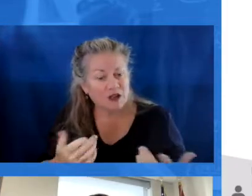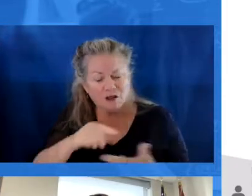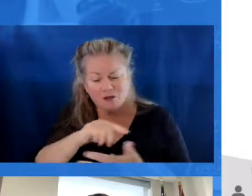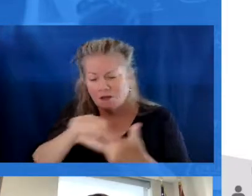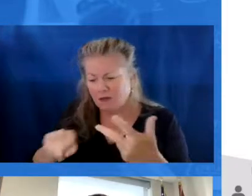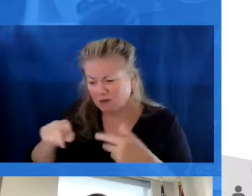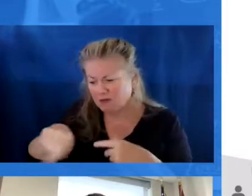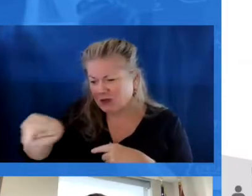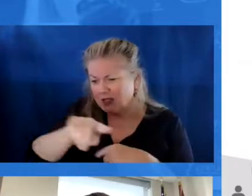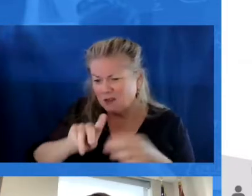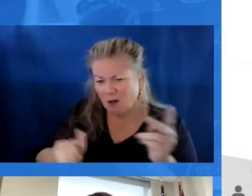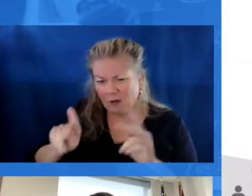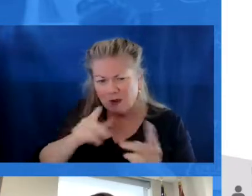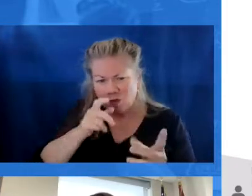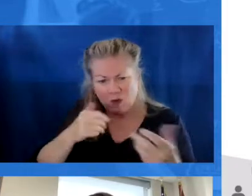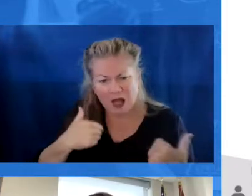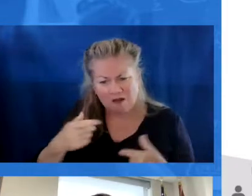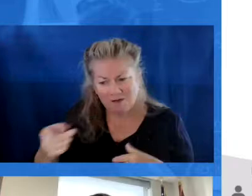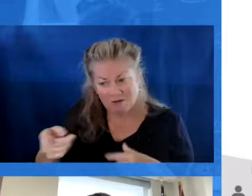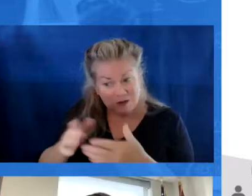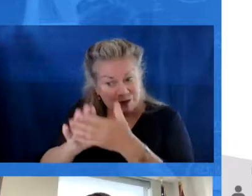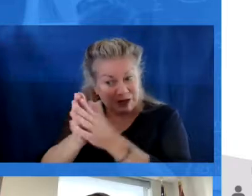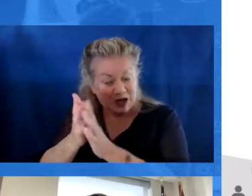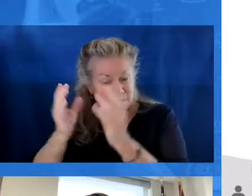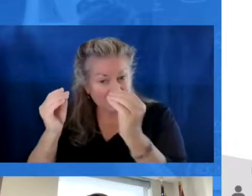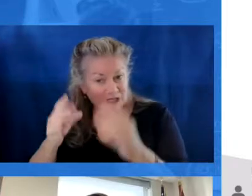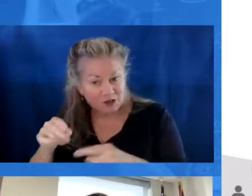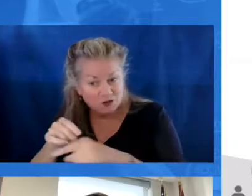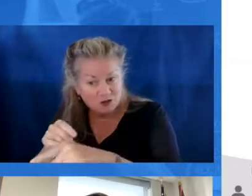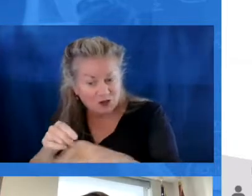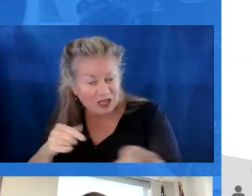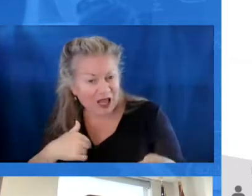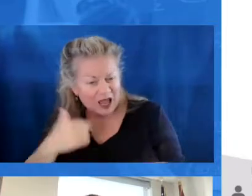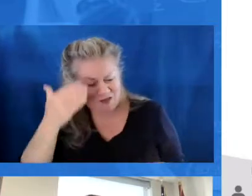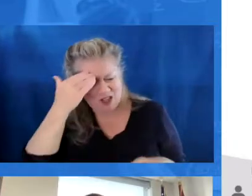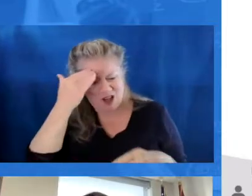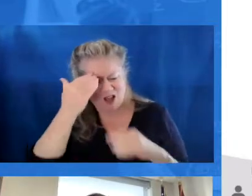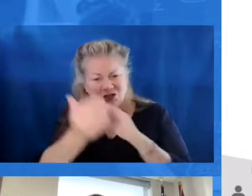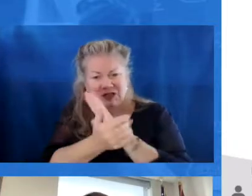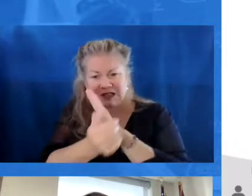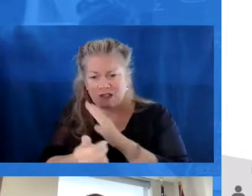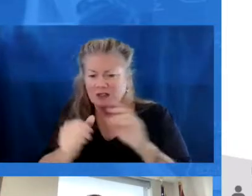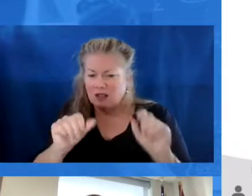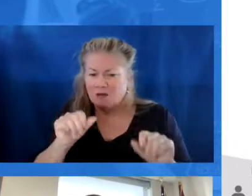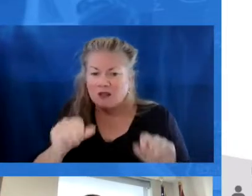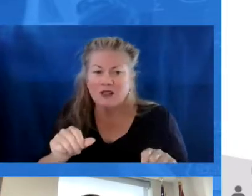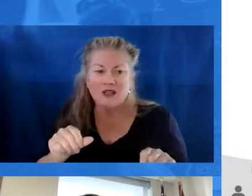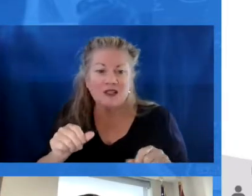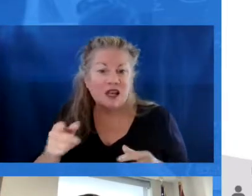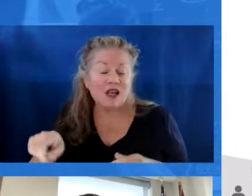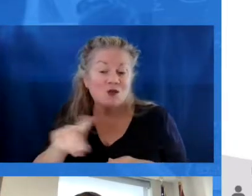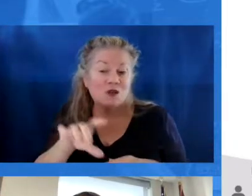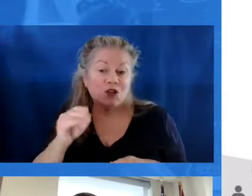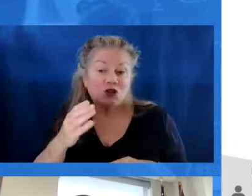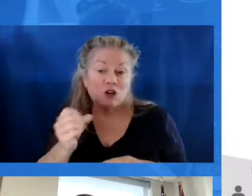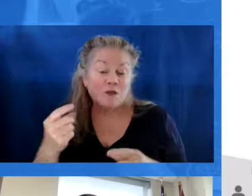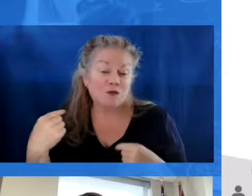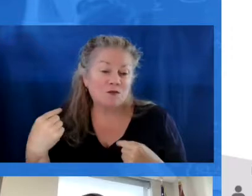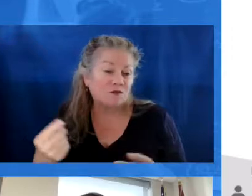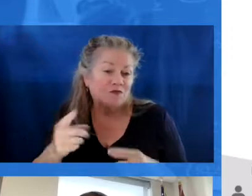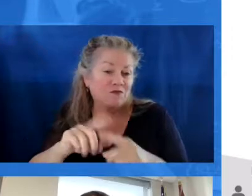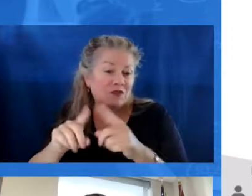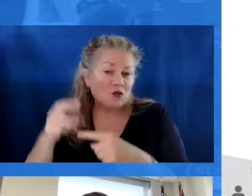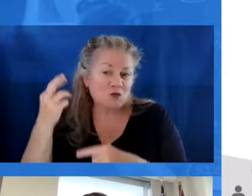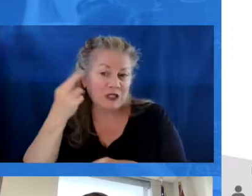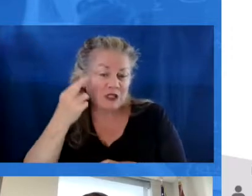ourselves on is saying that these are all people who have might want to become teachers, who have the knowledge and skills and capabilities and are in their